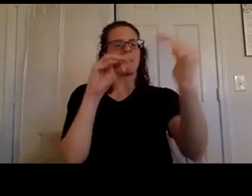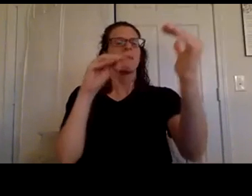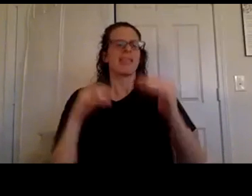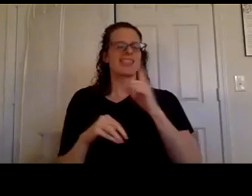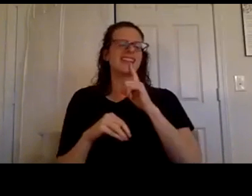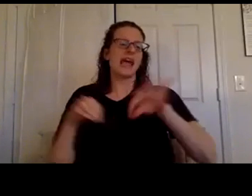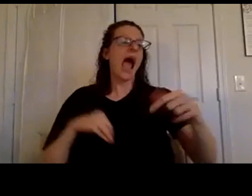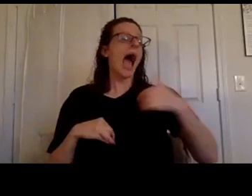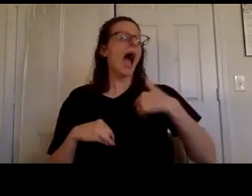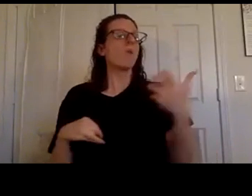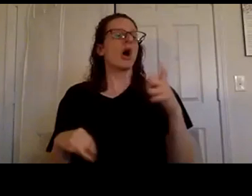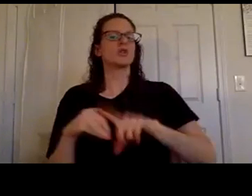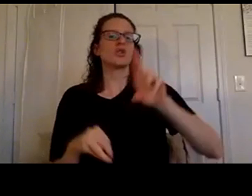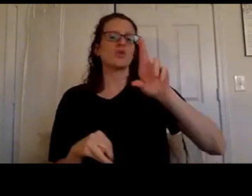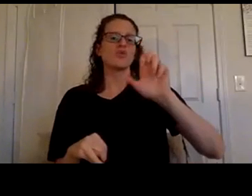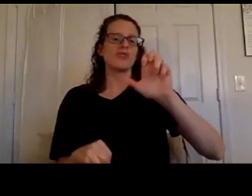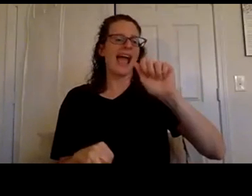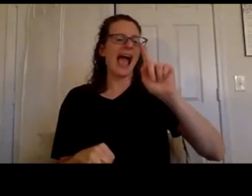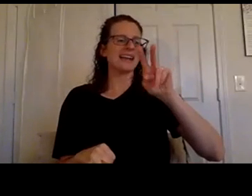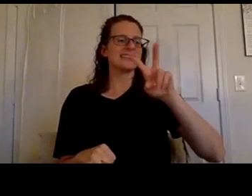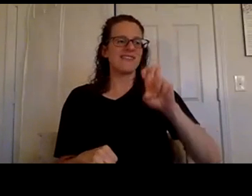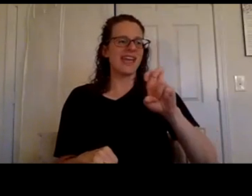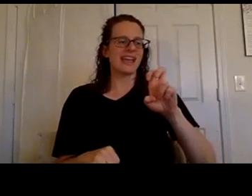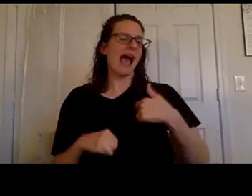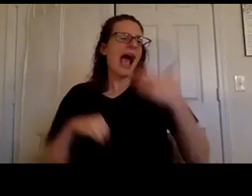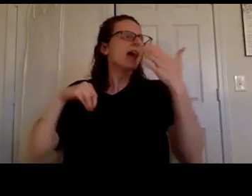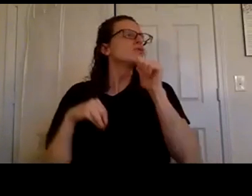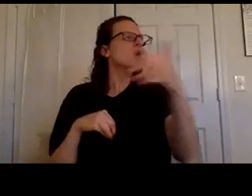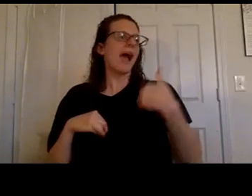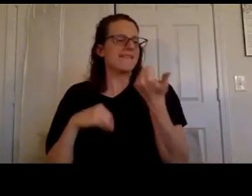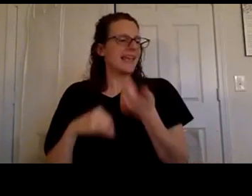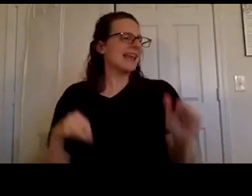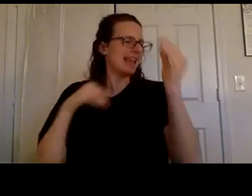reactivate and that she doesn't remember any of her information and then they'll go from there